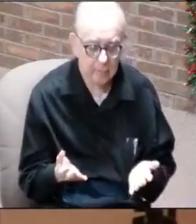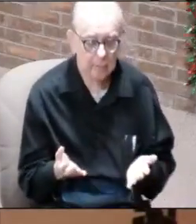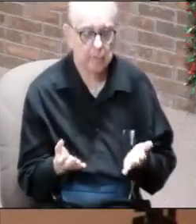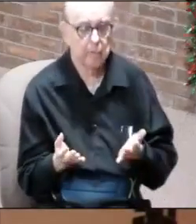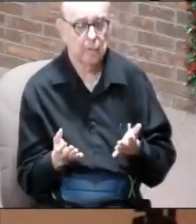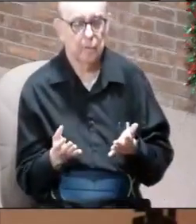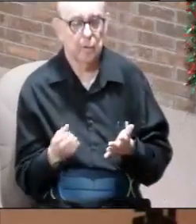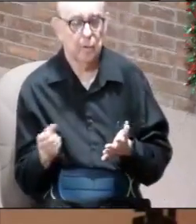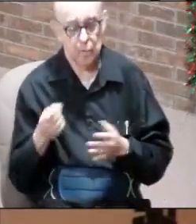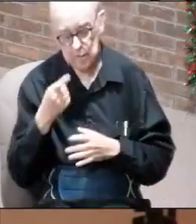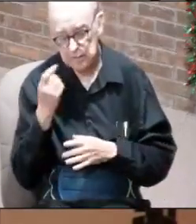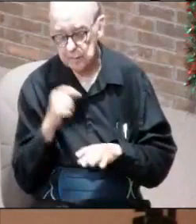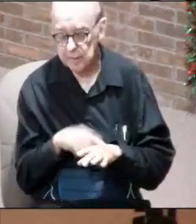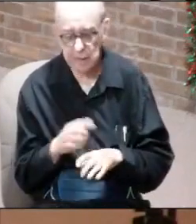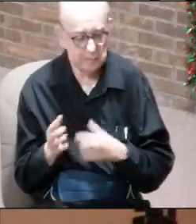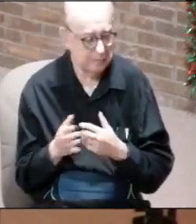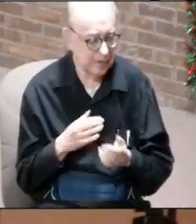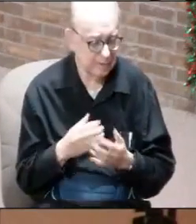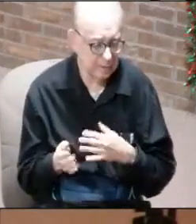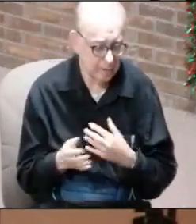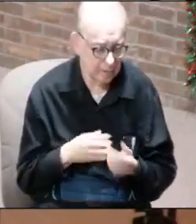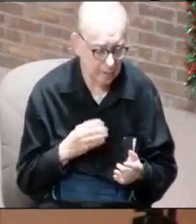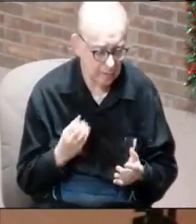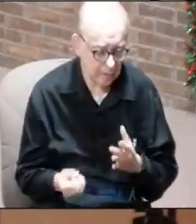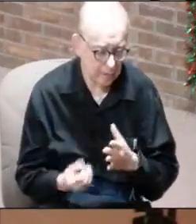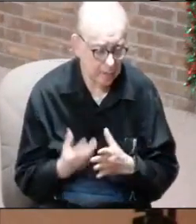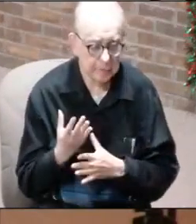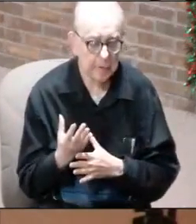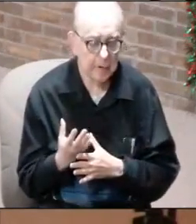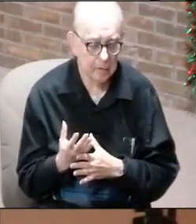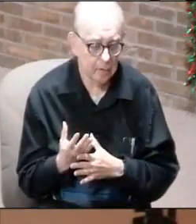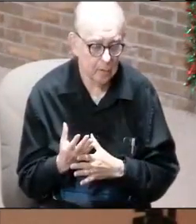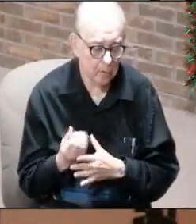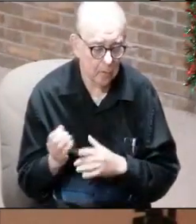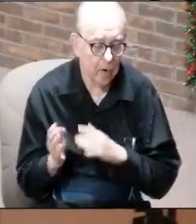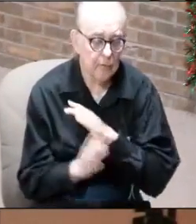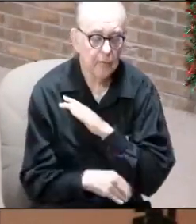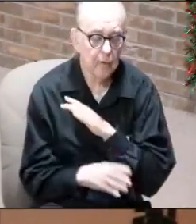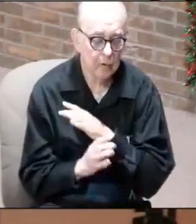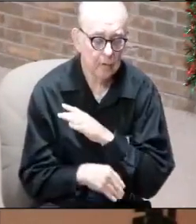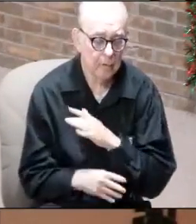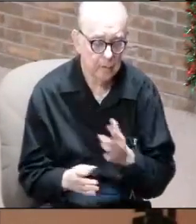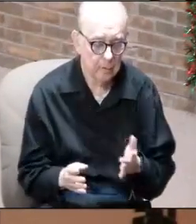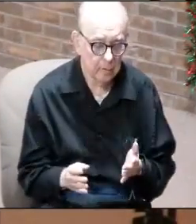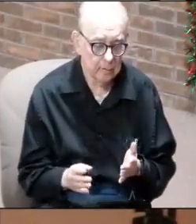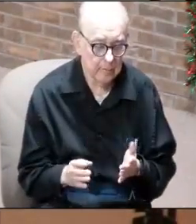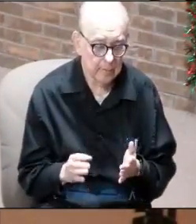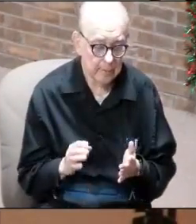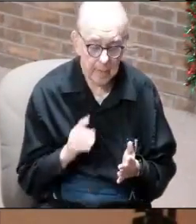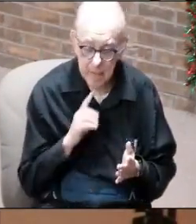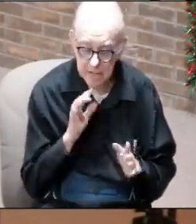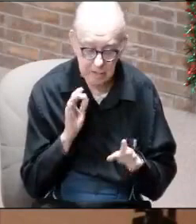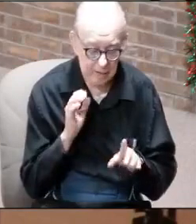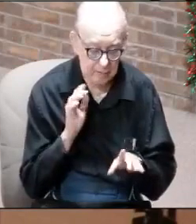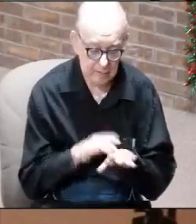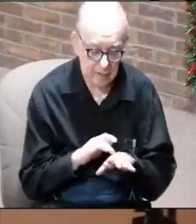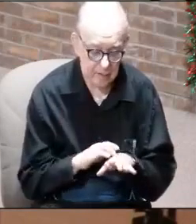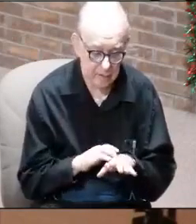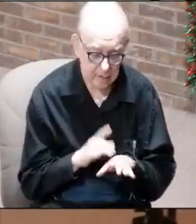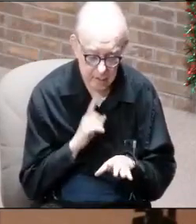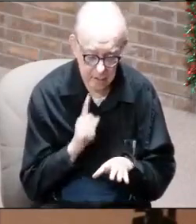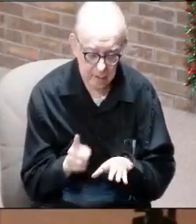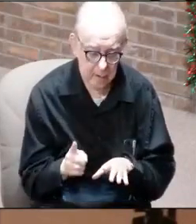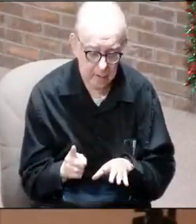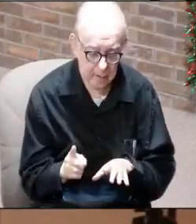or summer, spring or fall. It hit. and now and they're